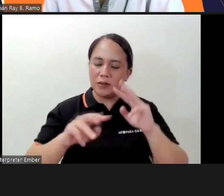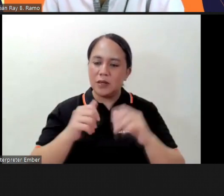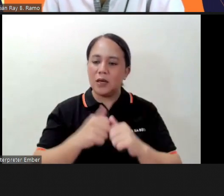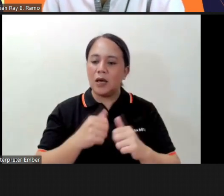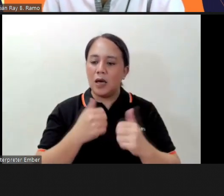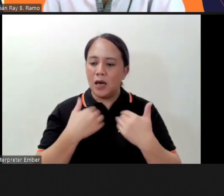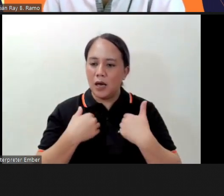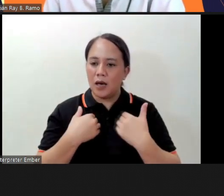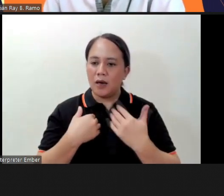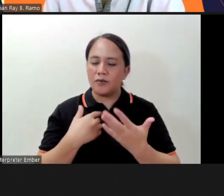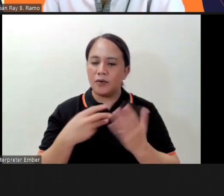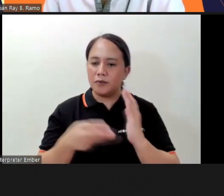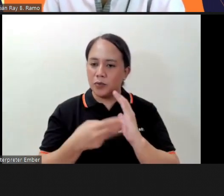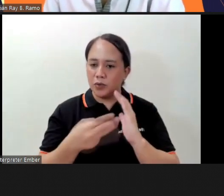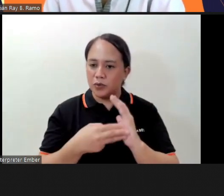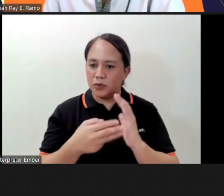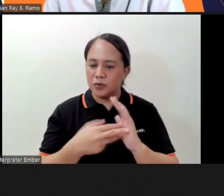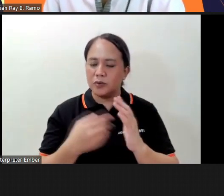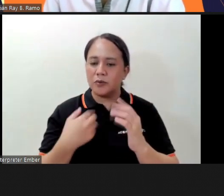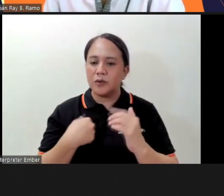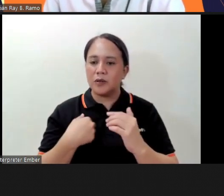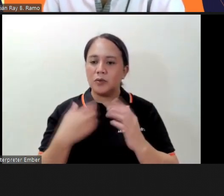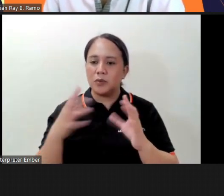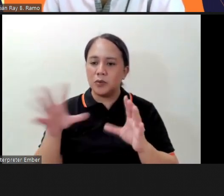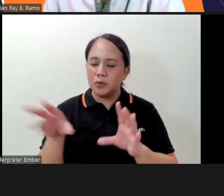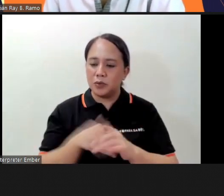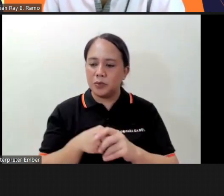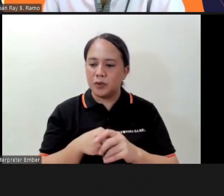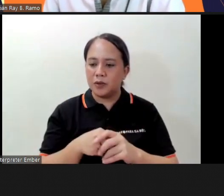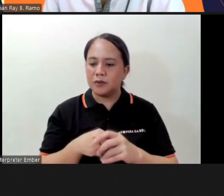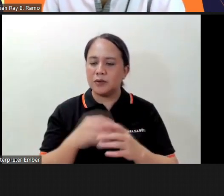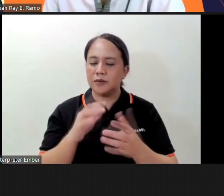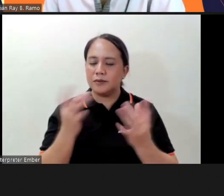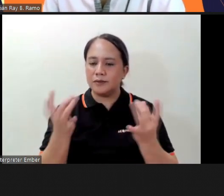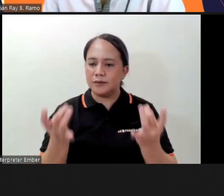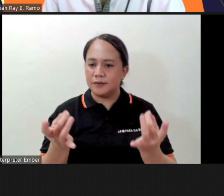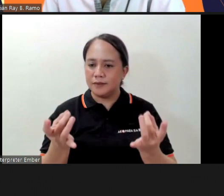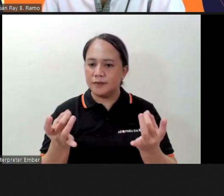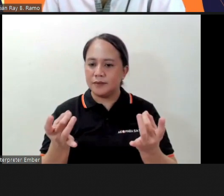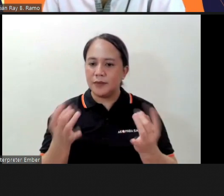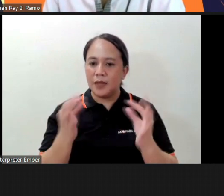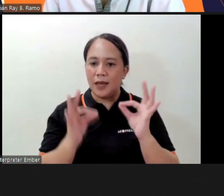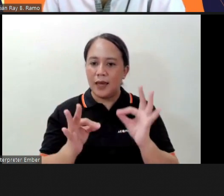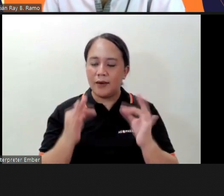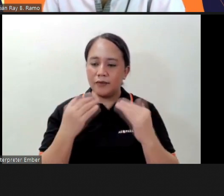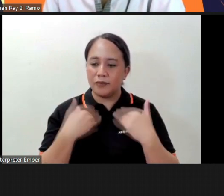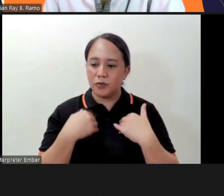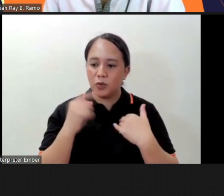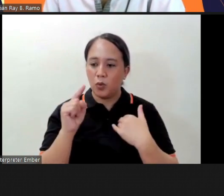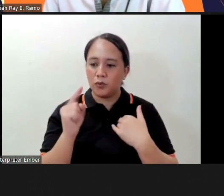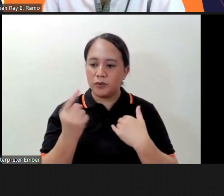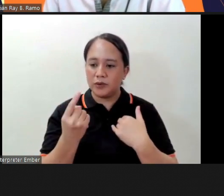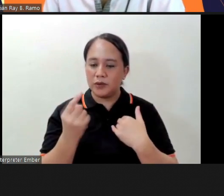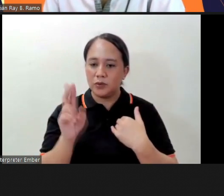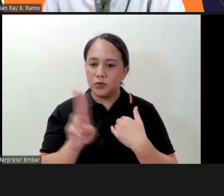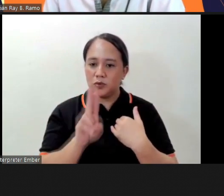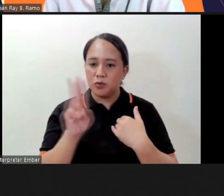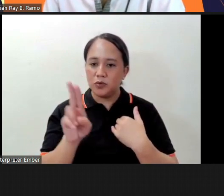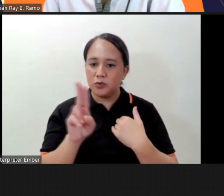them their bond tools where you include meditation so if you just use for example